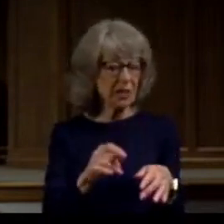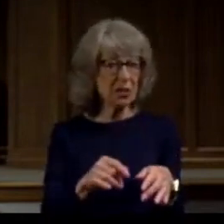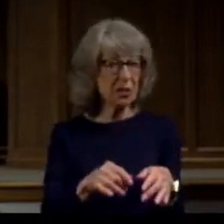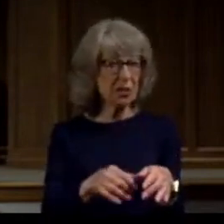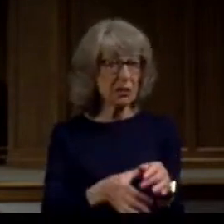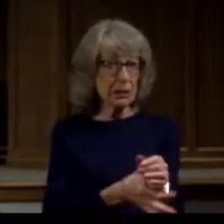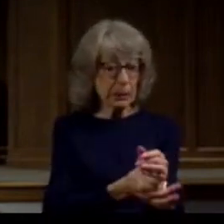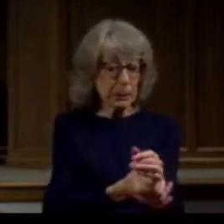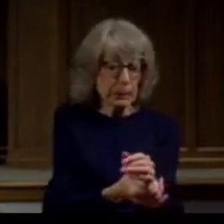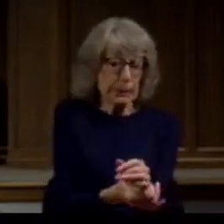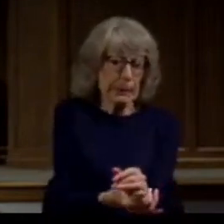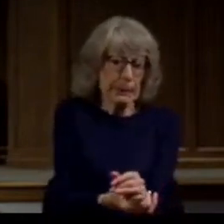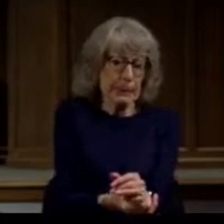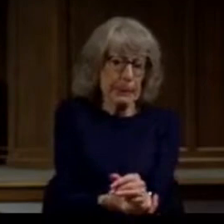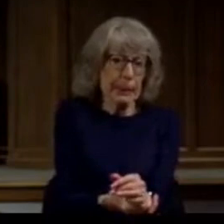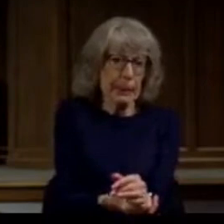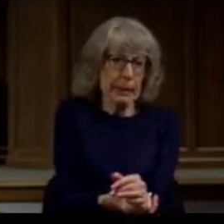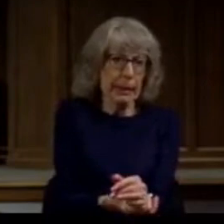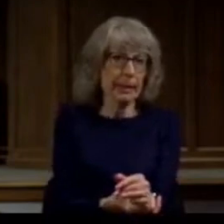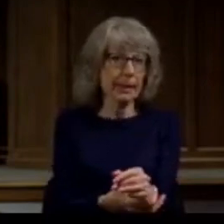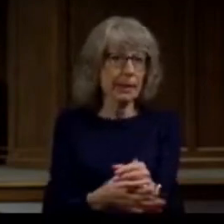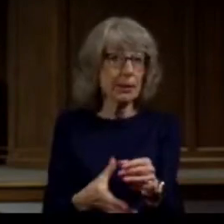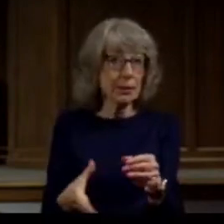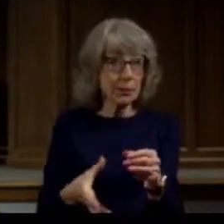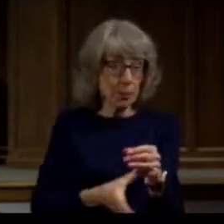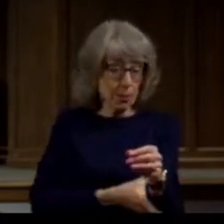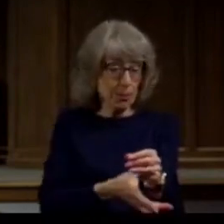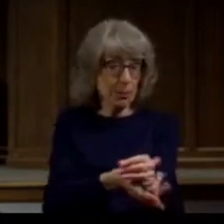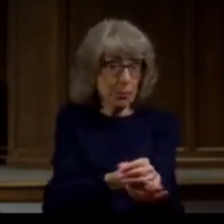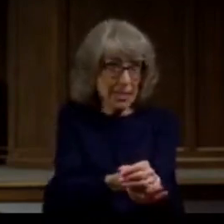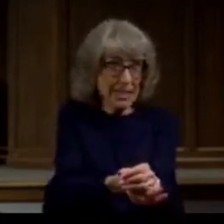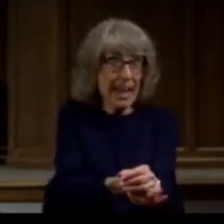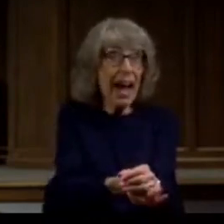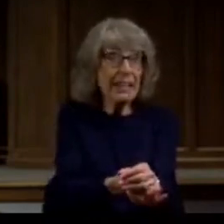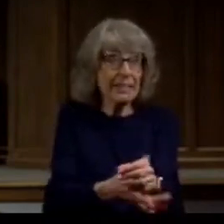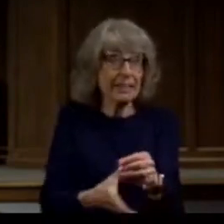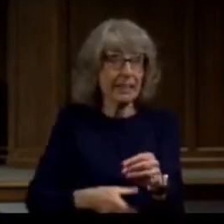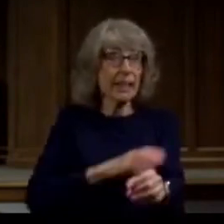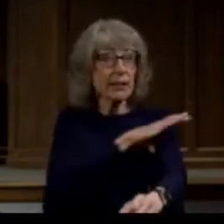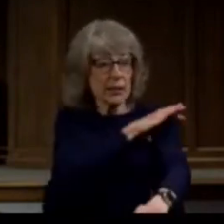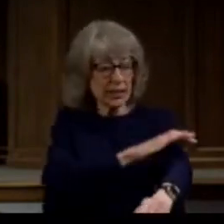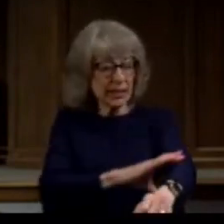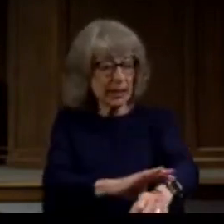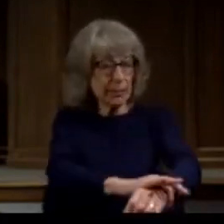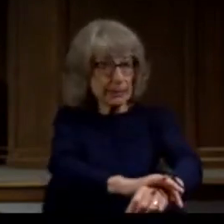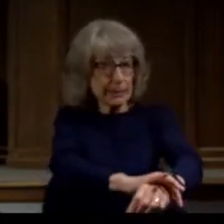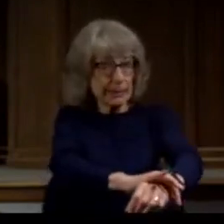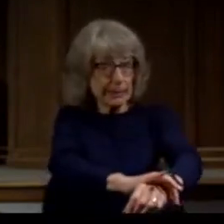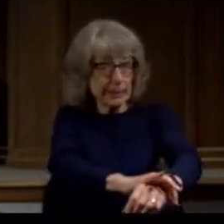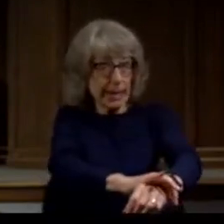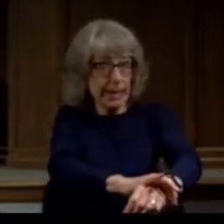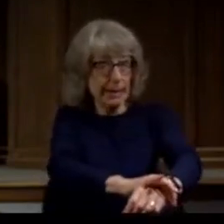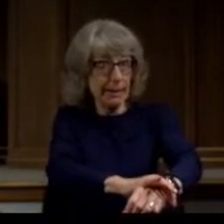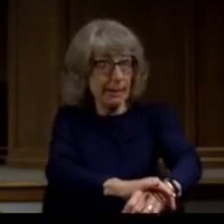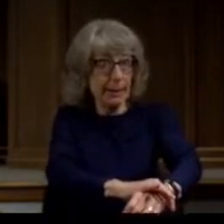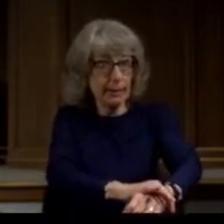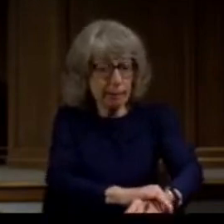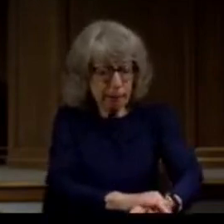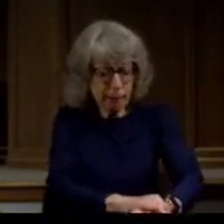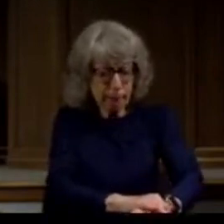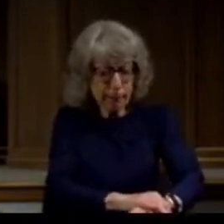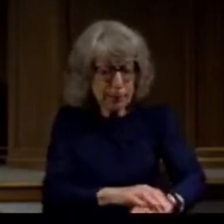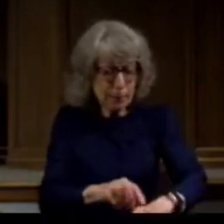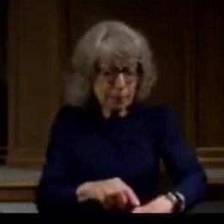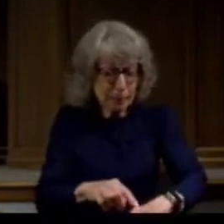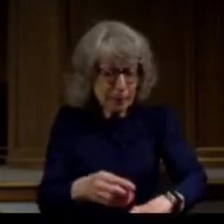and I thought that's kind of weird you would think that North face would have that figured out so I had to cut the elastic so I could use my hands